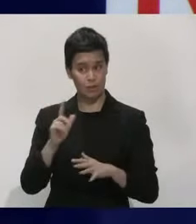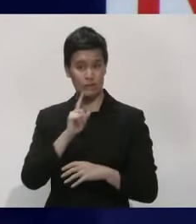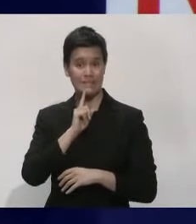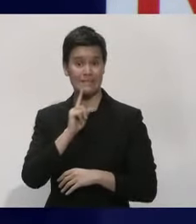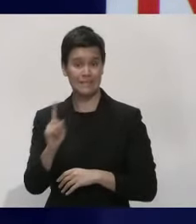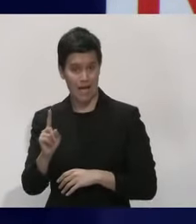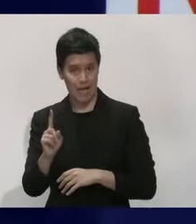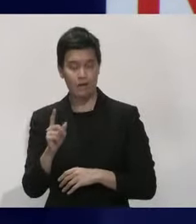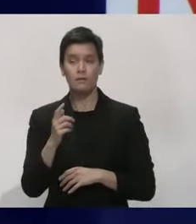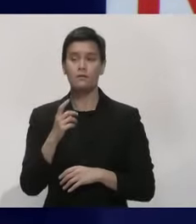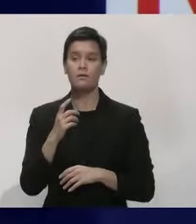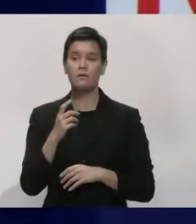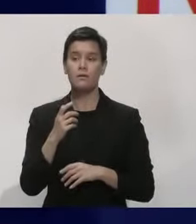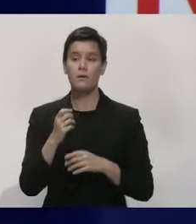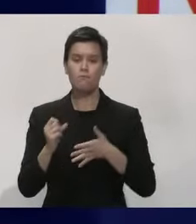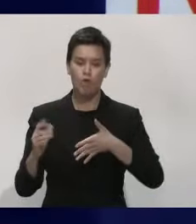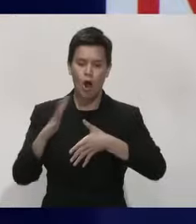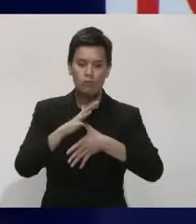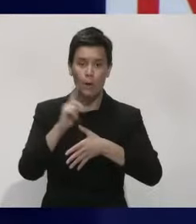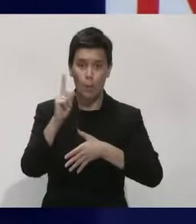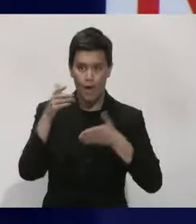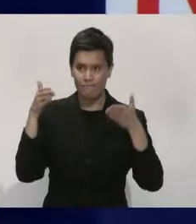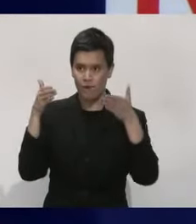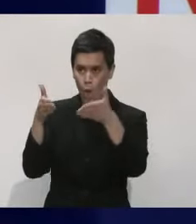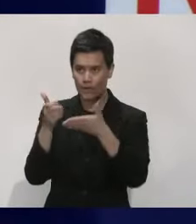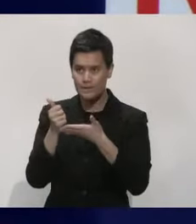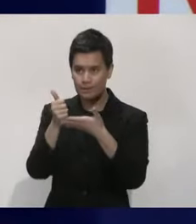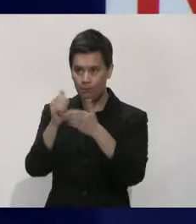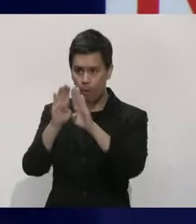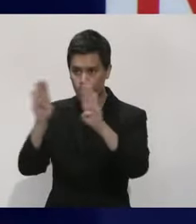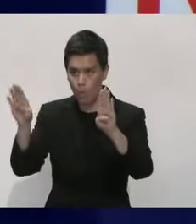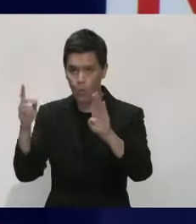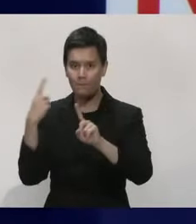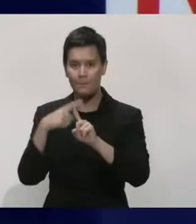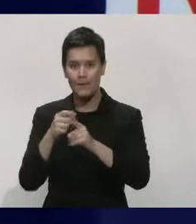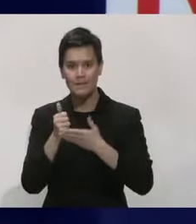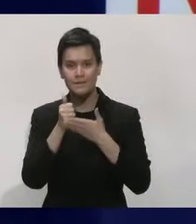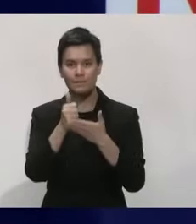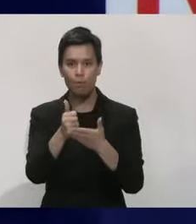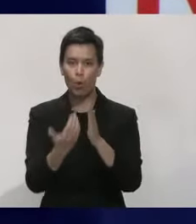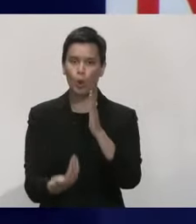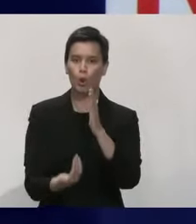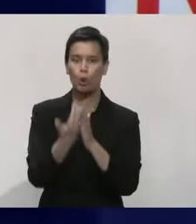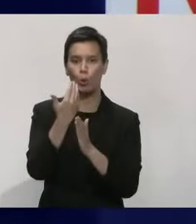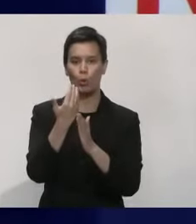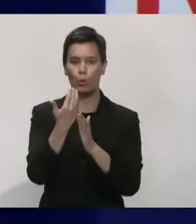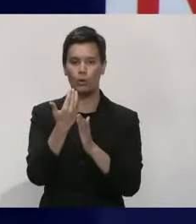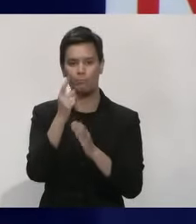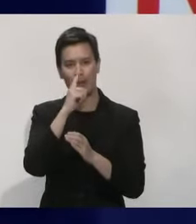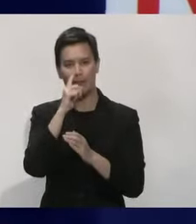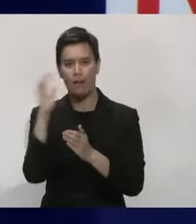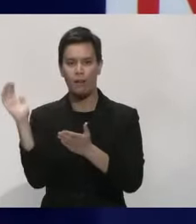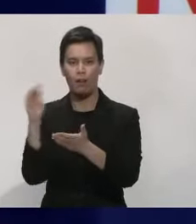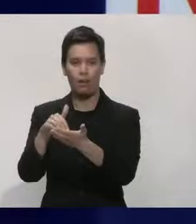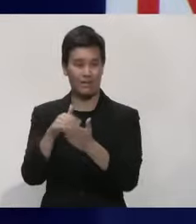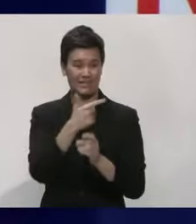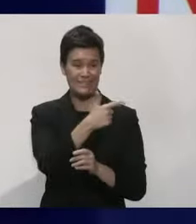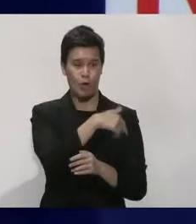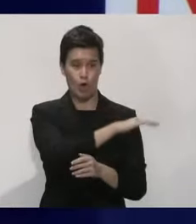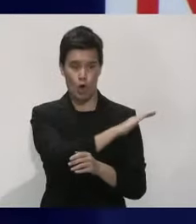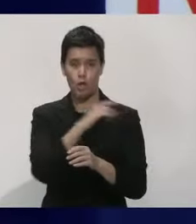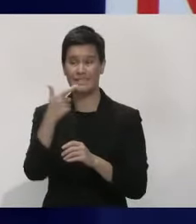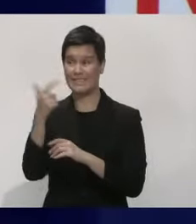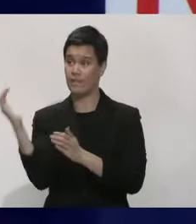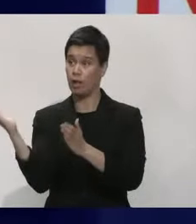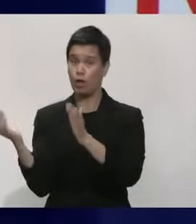on supporting the board and the new management team that is coming in to ensure the DHB is delivering services for the people of Canterbury